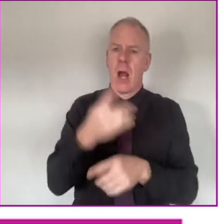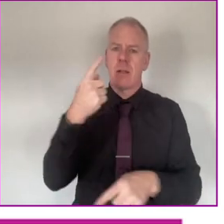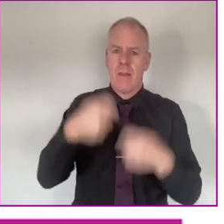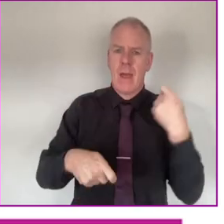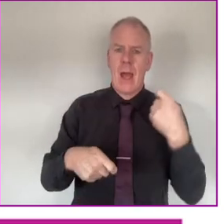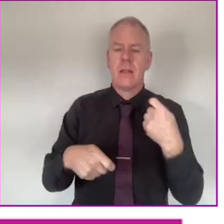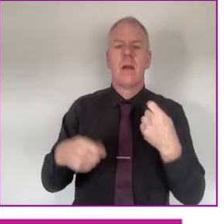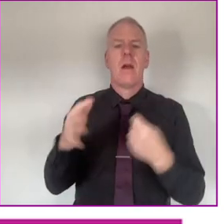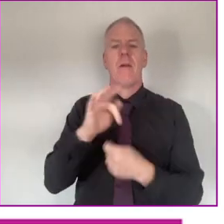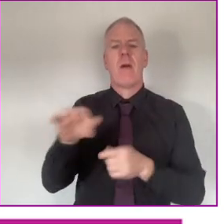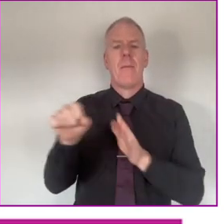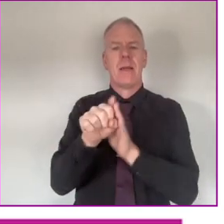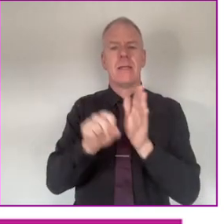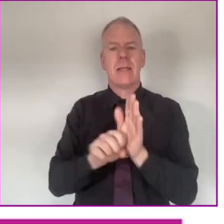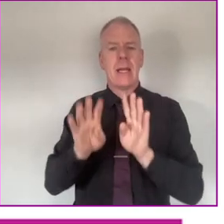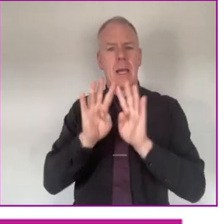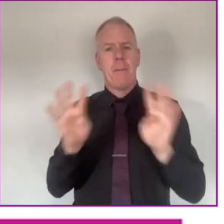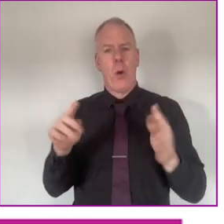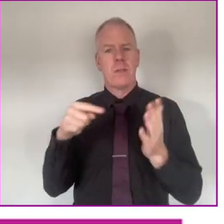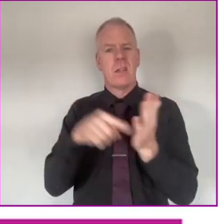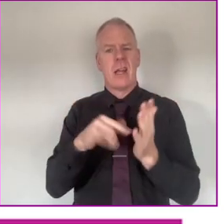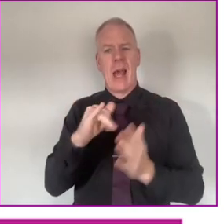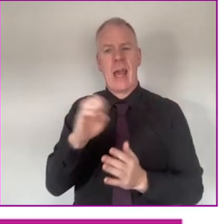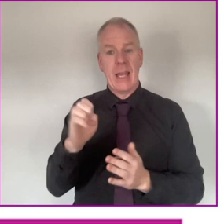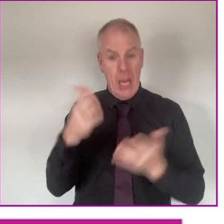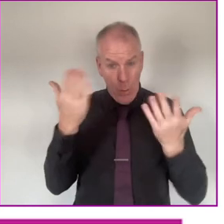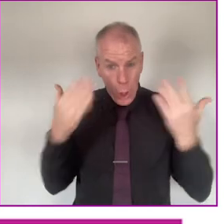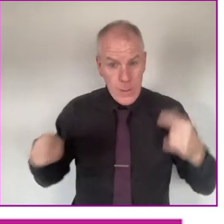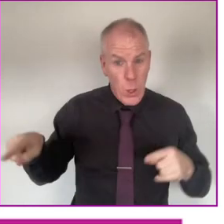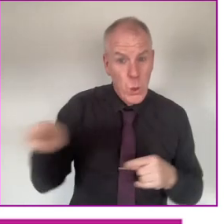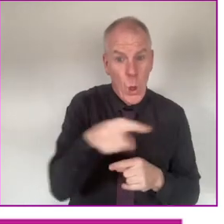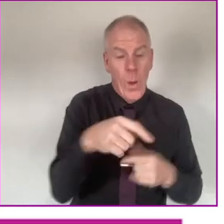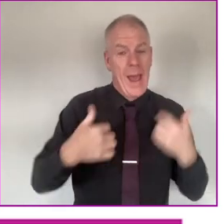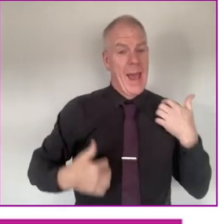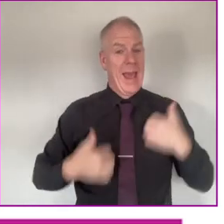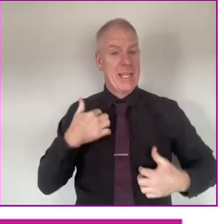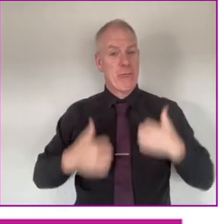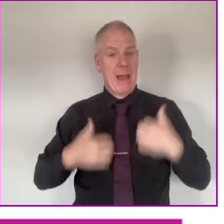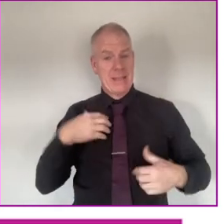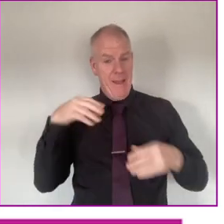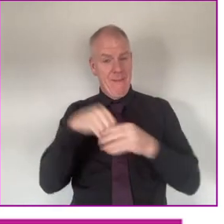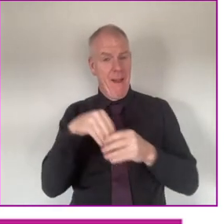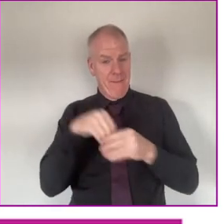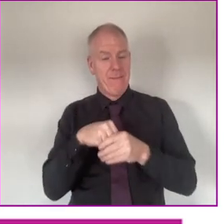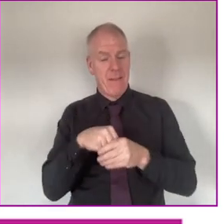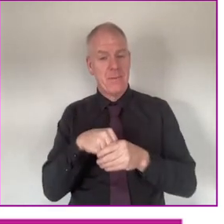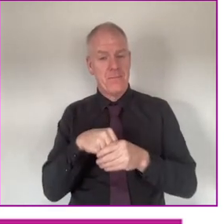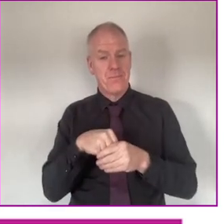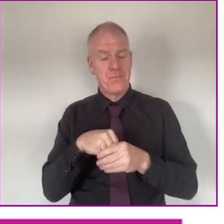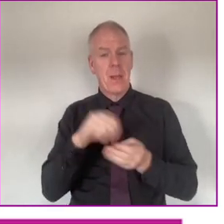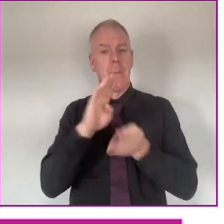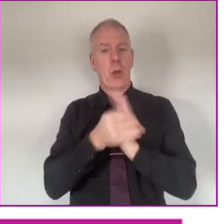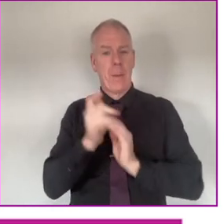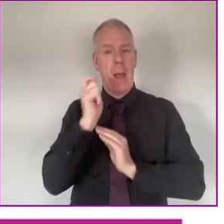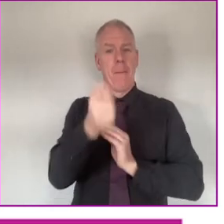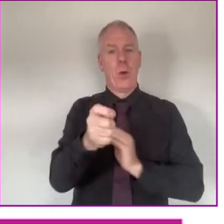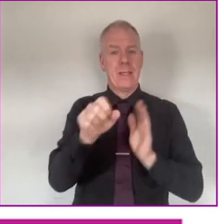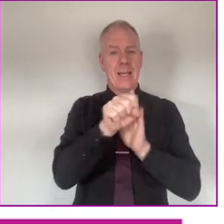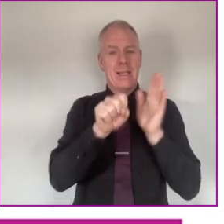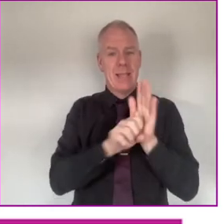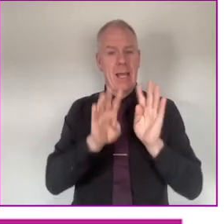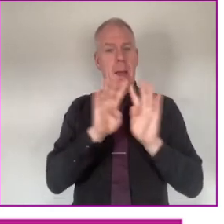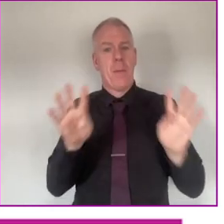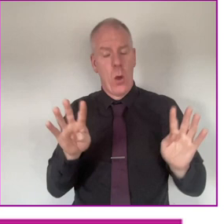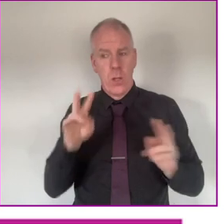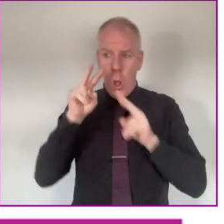was run through stateboards.ie. And I would encourage anybody who's interested in the whole area of being